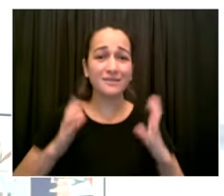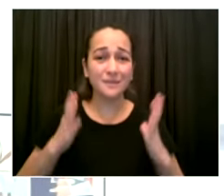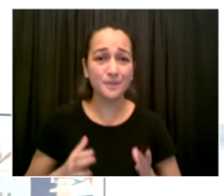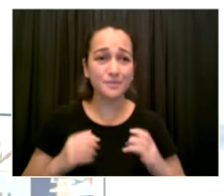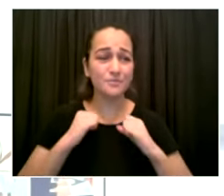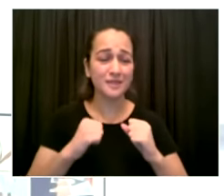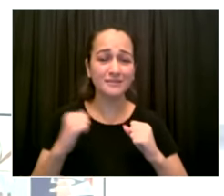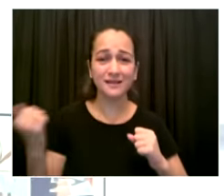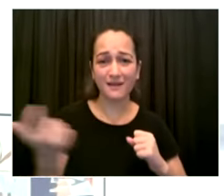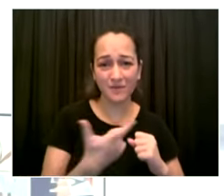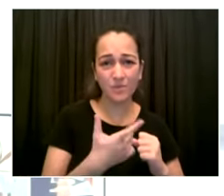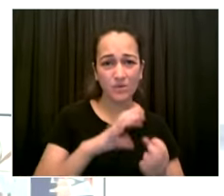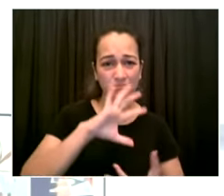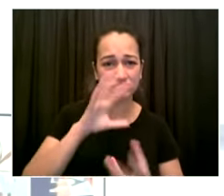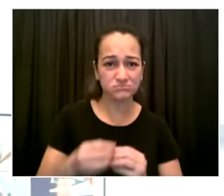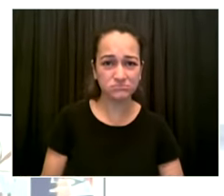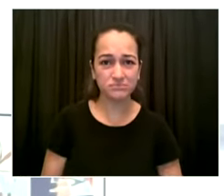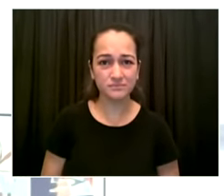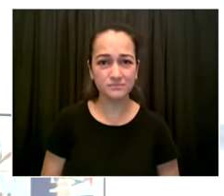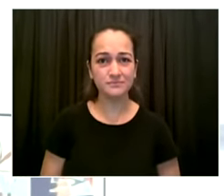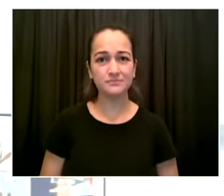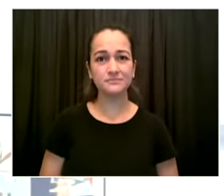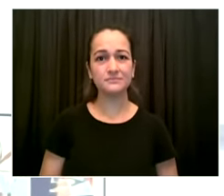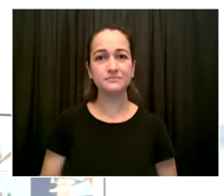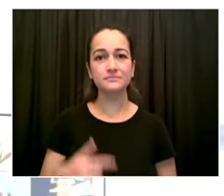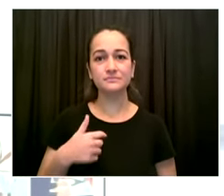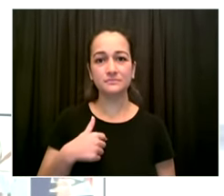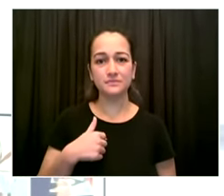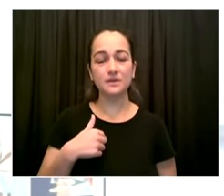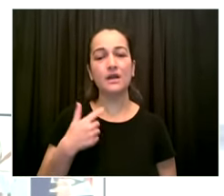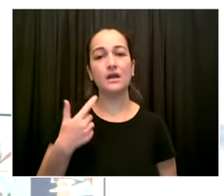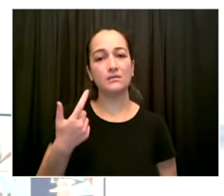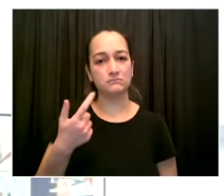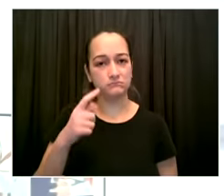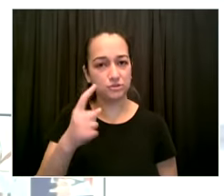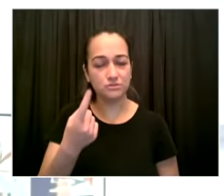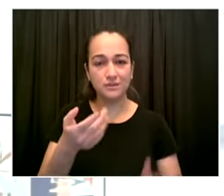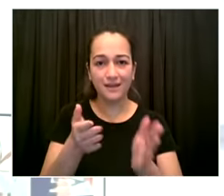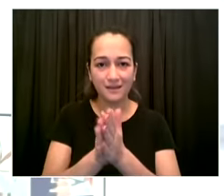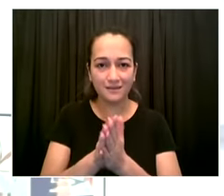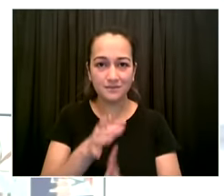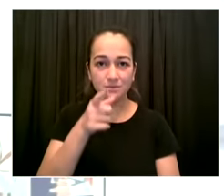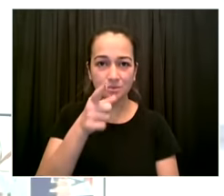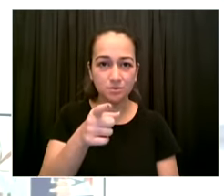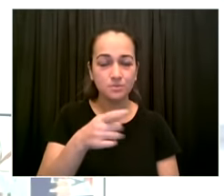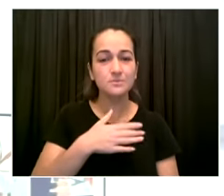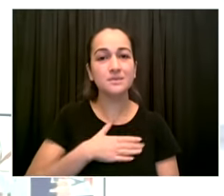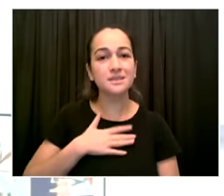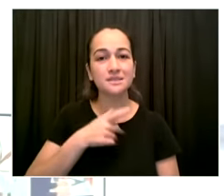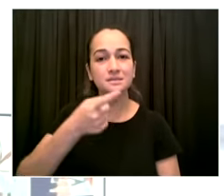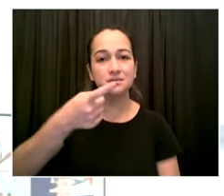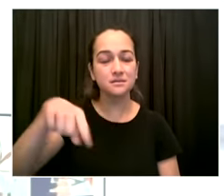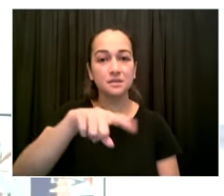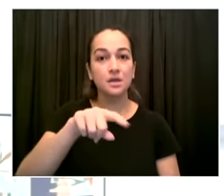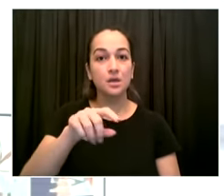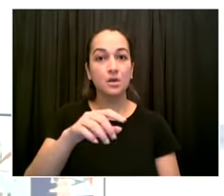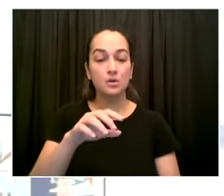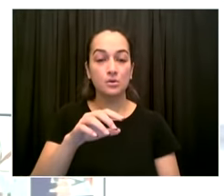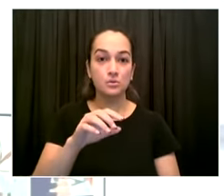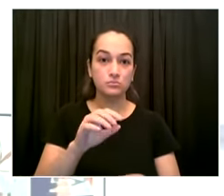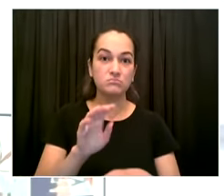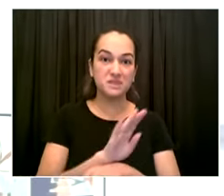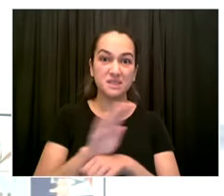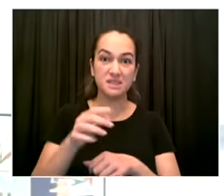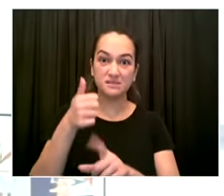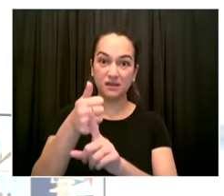their staff be vaccinated our city our recovery and our health depend on a vaccinated workforce each dose of